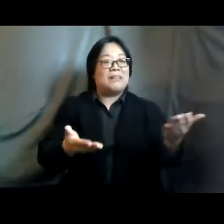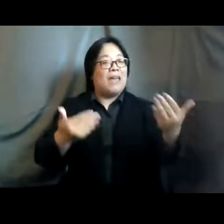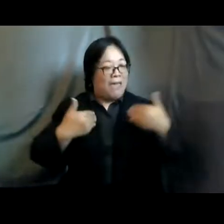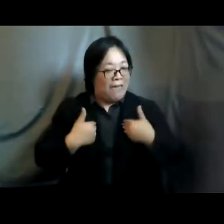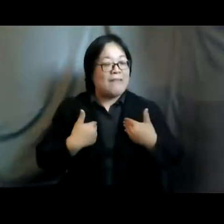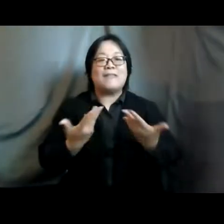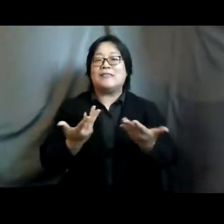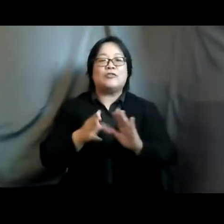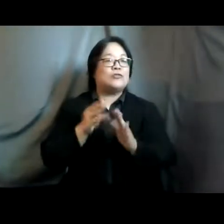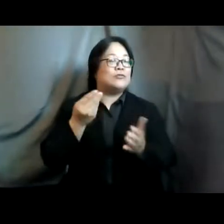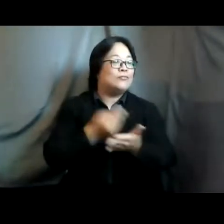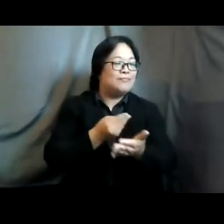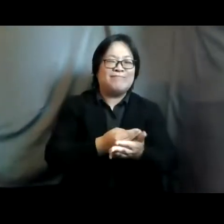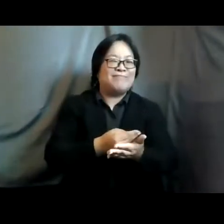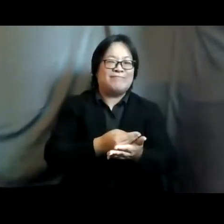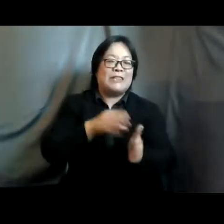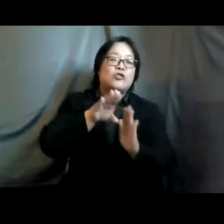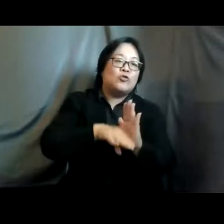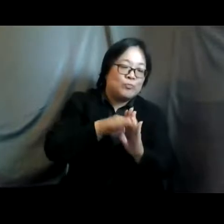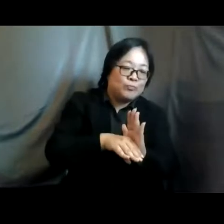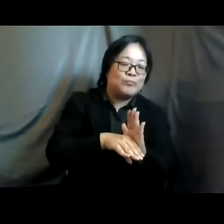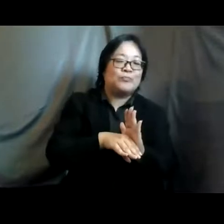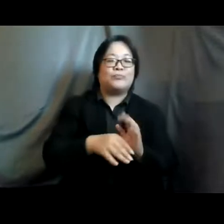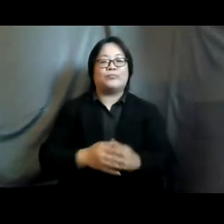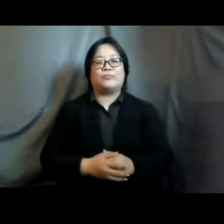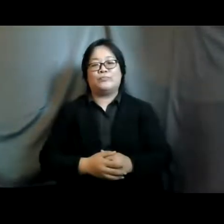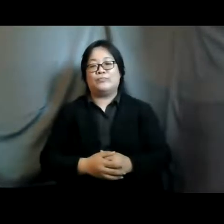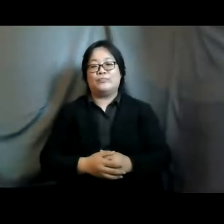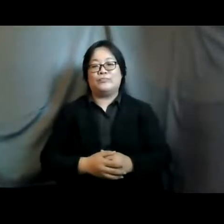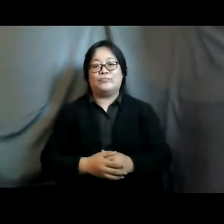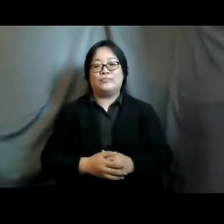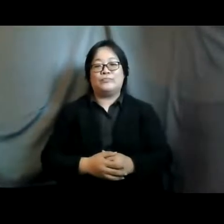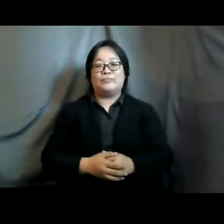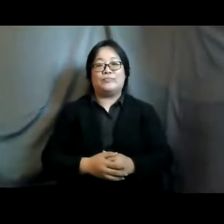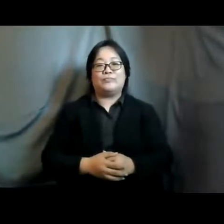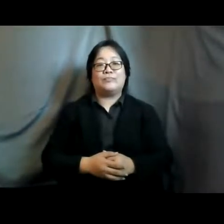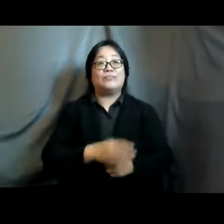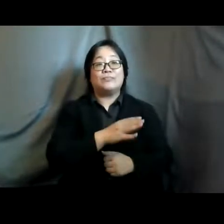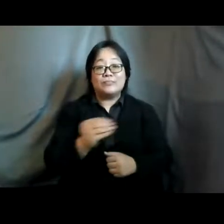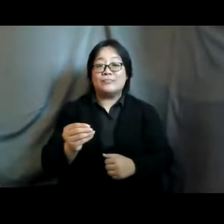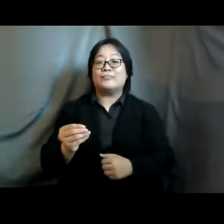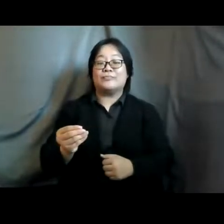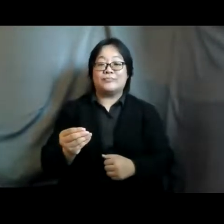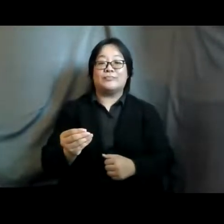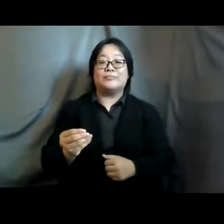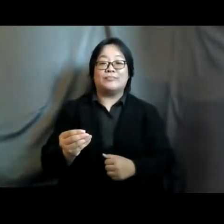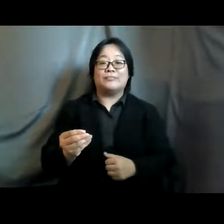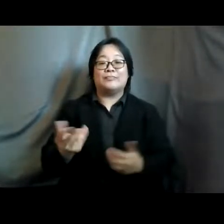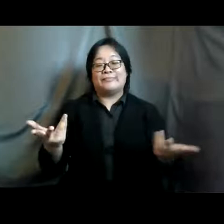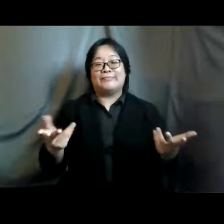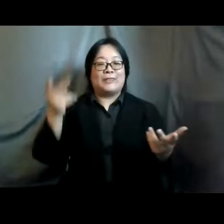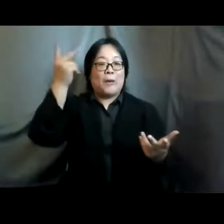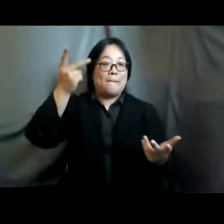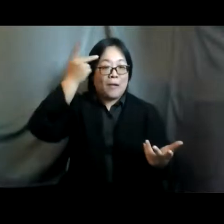to uh everyone and uh we easily get caught up in the politicization of safe